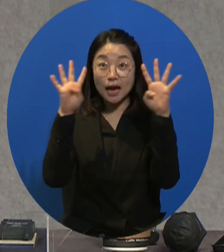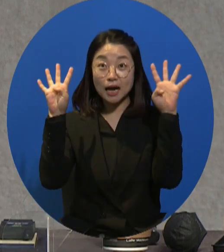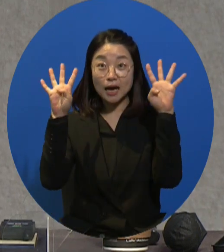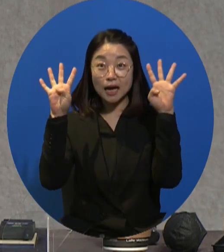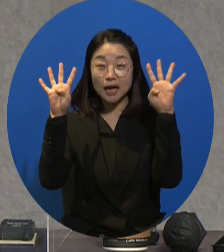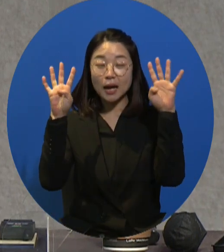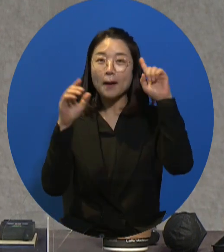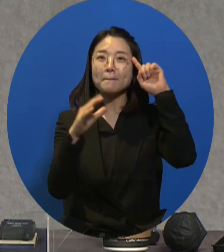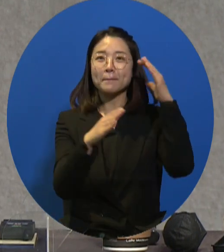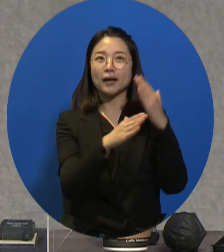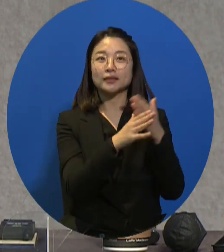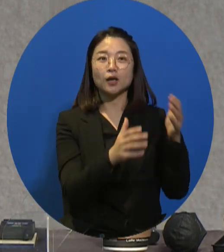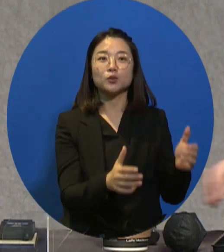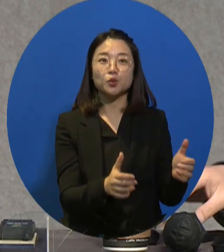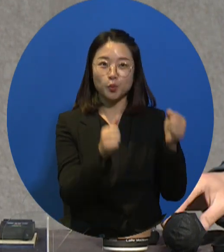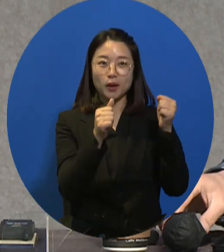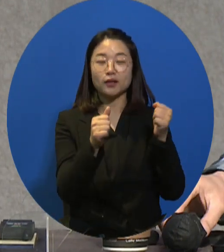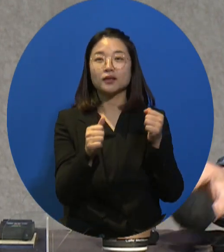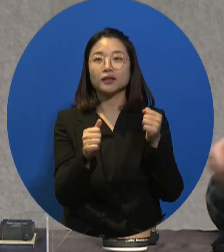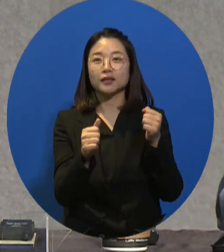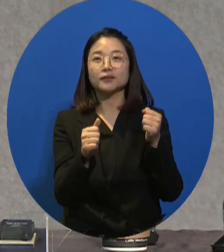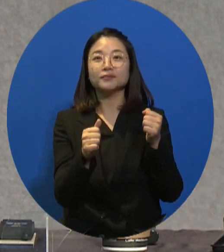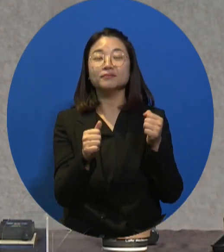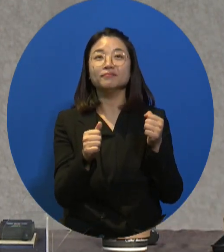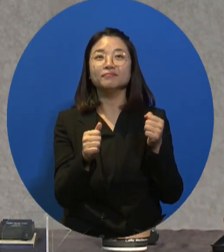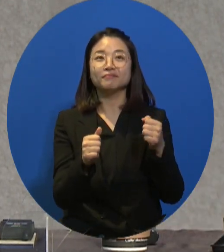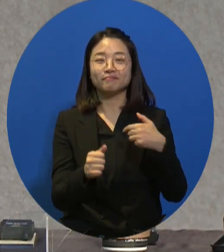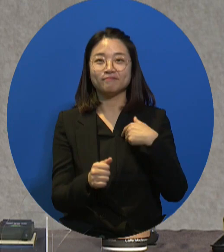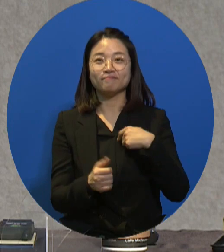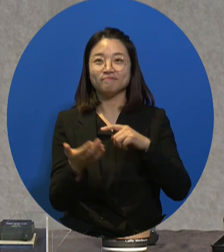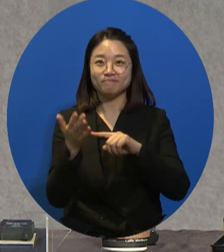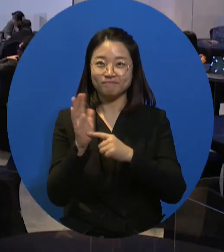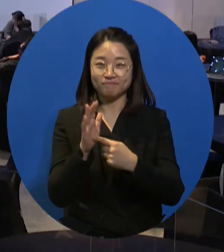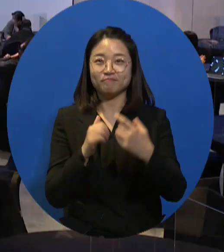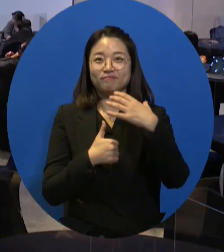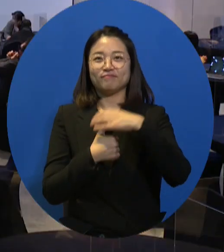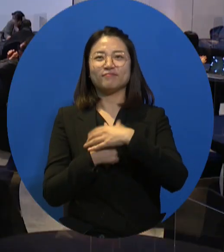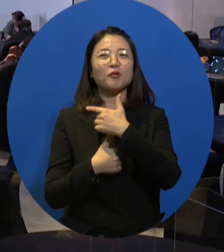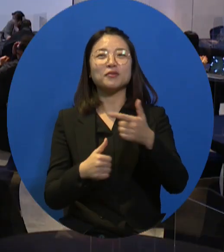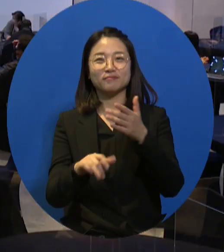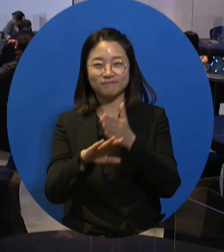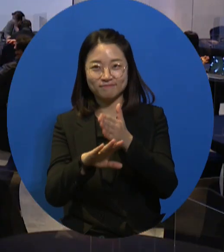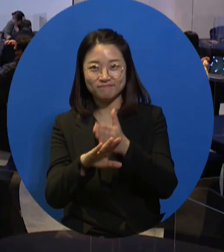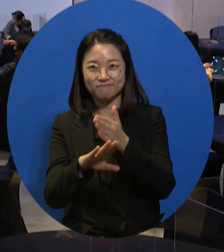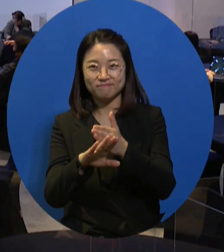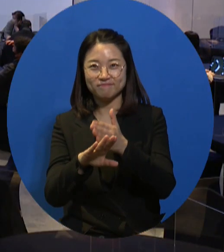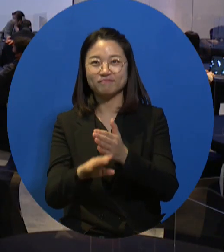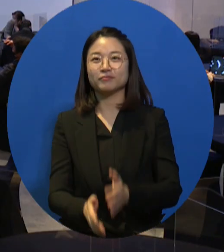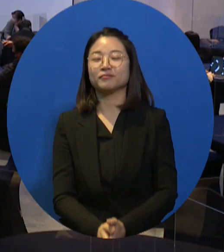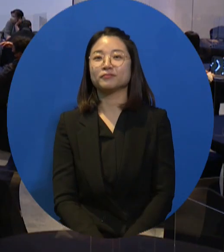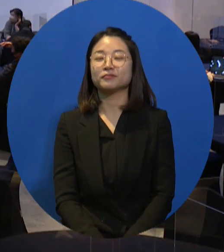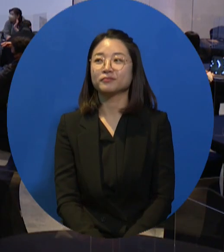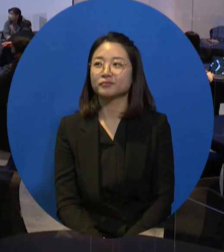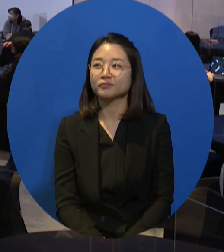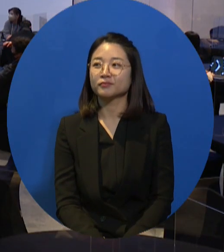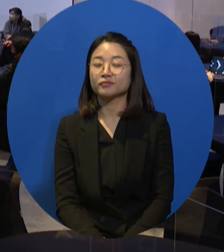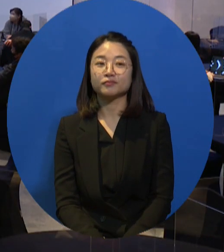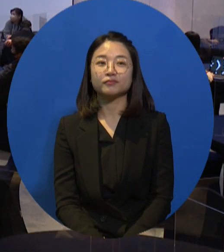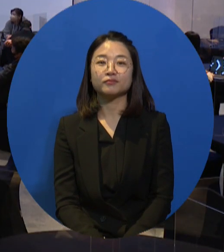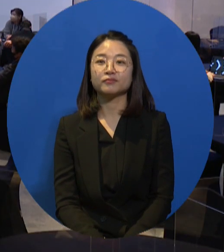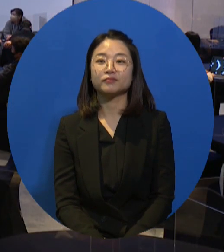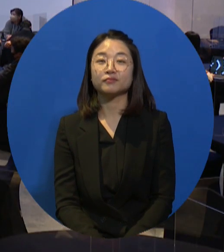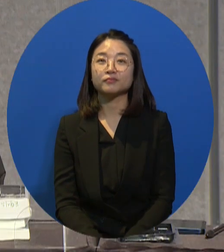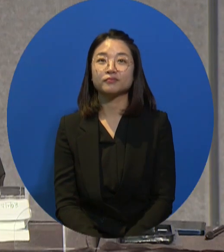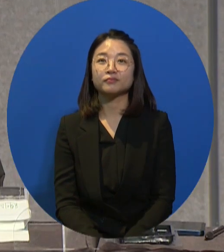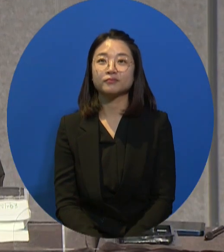I am Ju Young-ha. I am a PhD graduate at Iwak Women's University, Department of Social Welfare. It is a